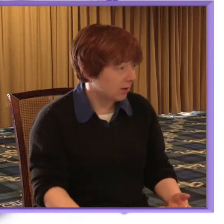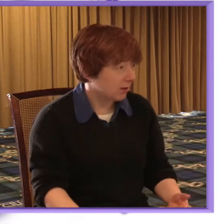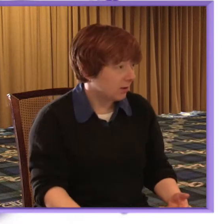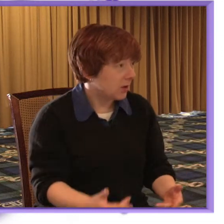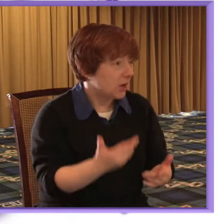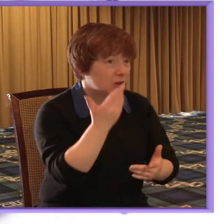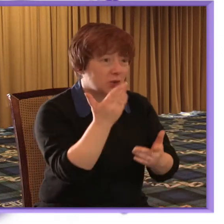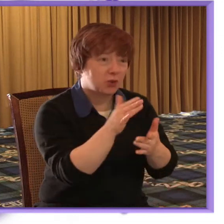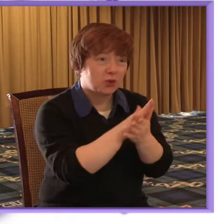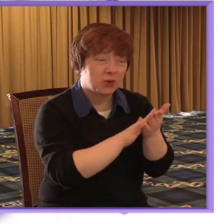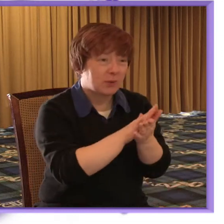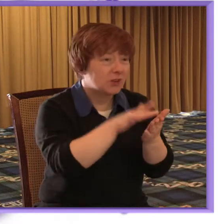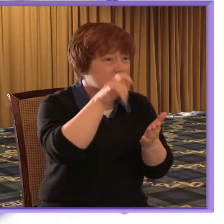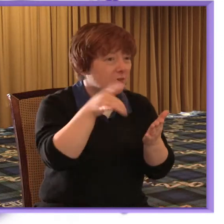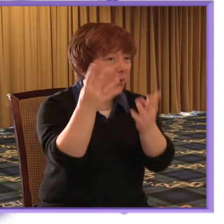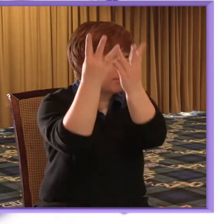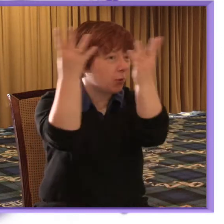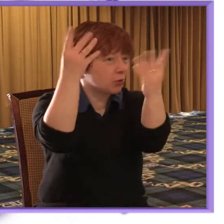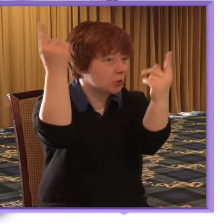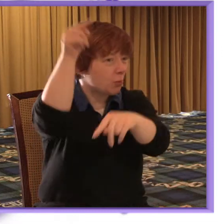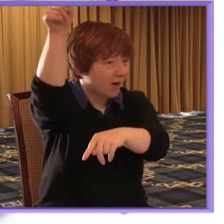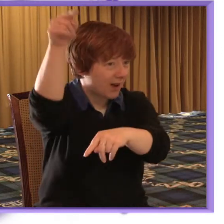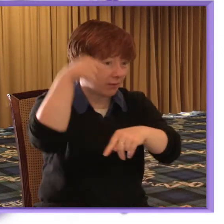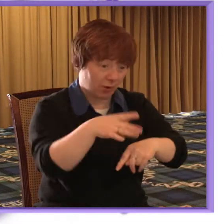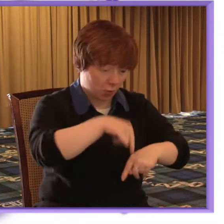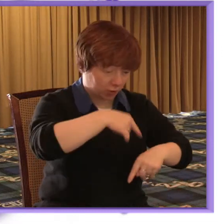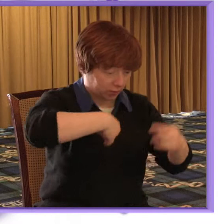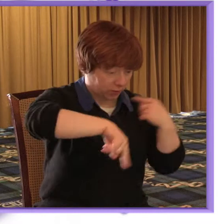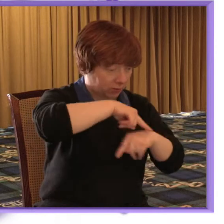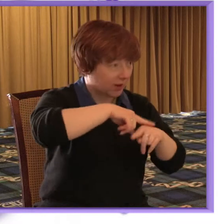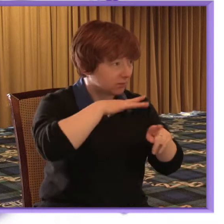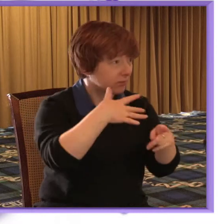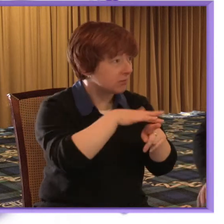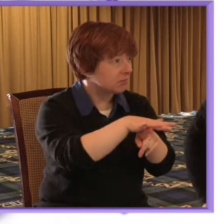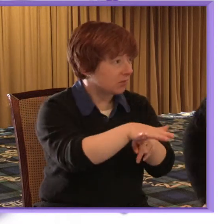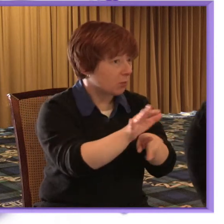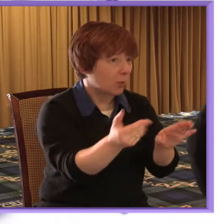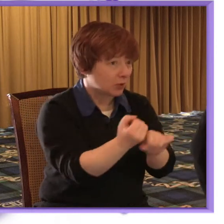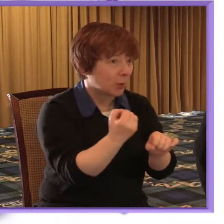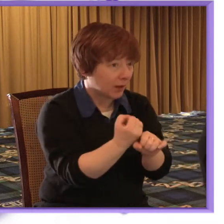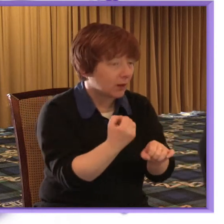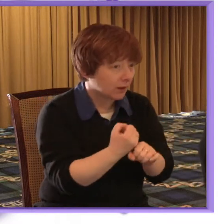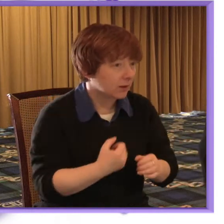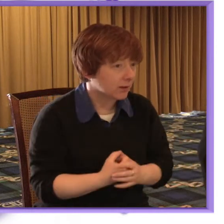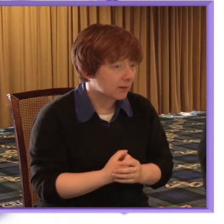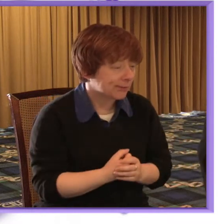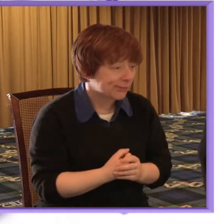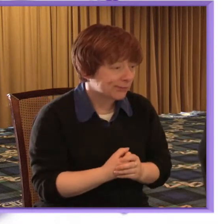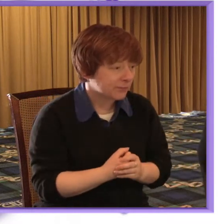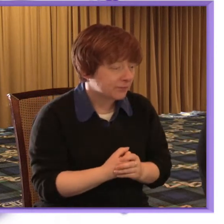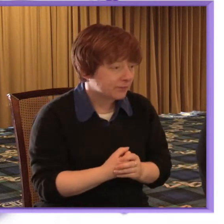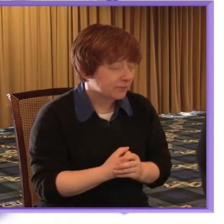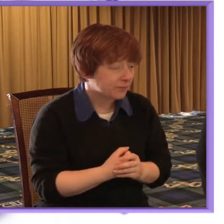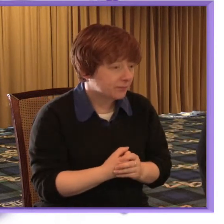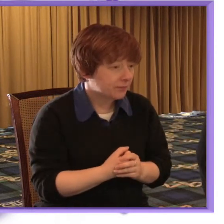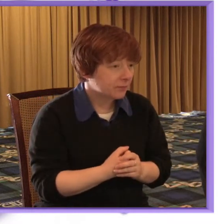sitting on a board somewhere else and I was really struck this morning I I saw the the premiere